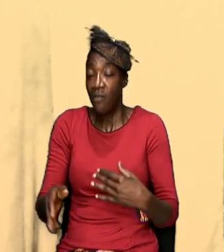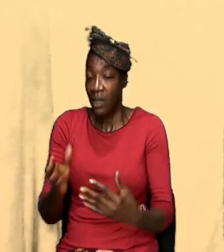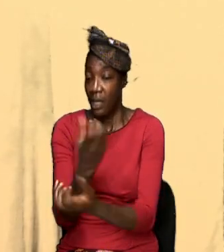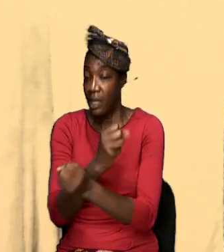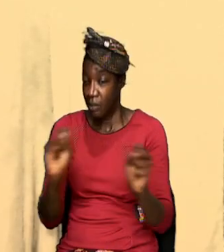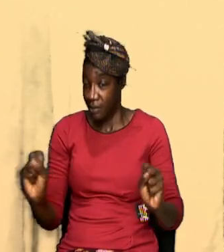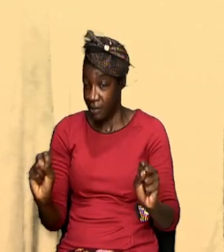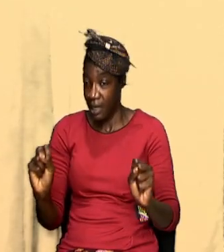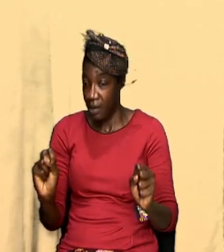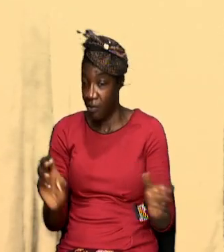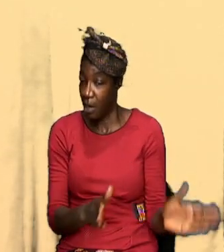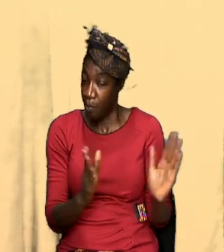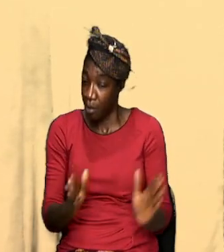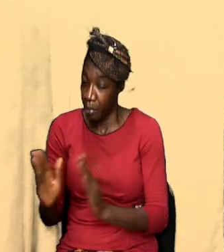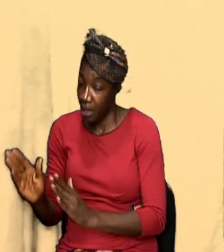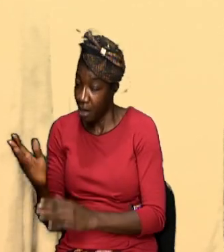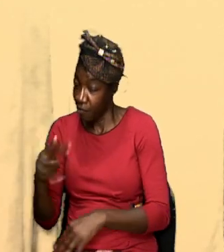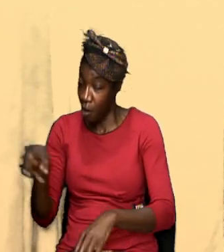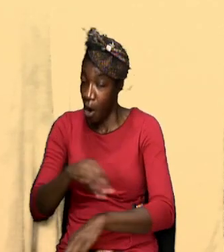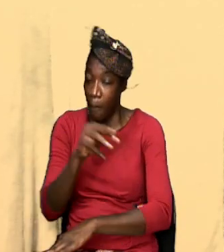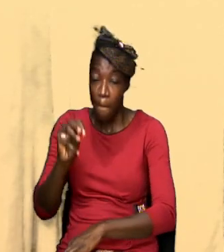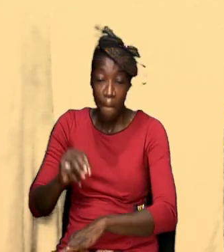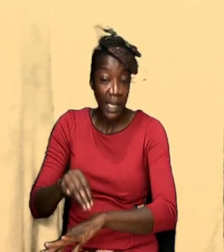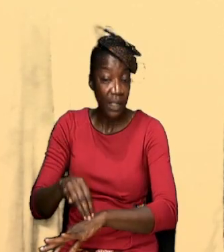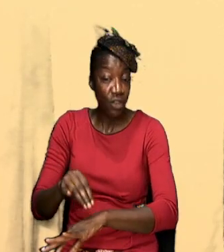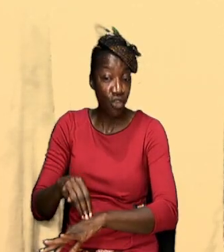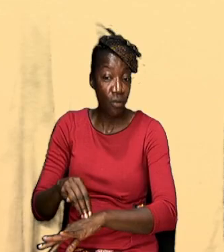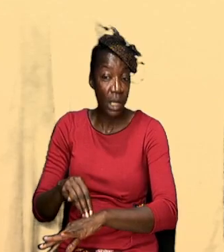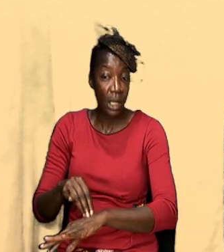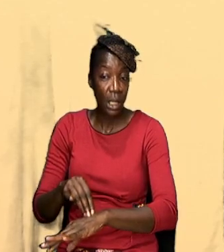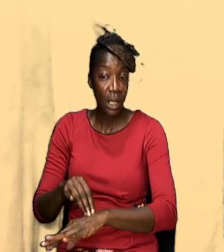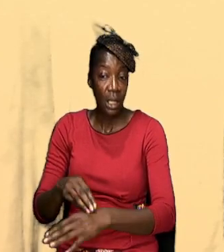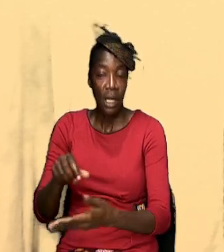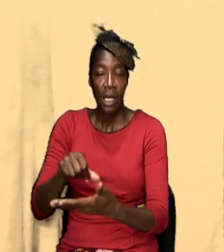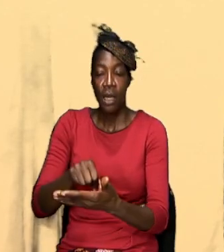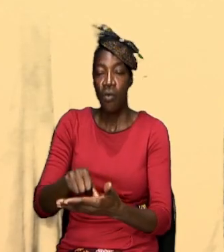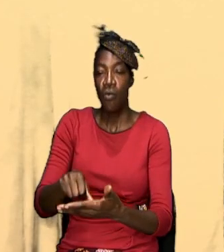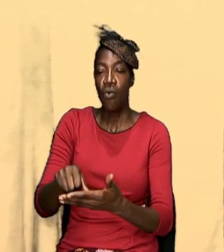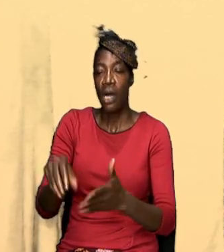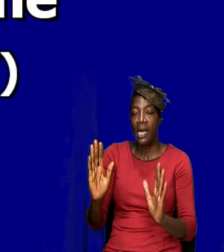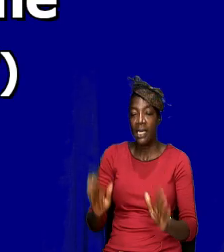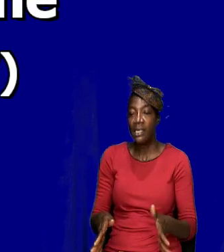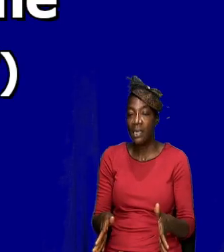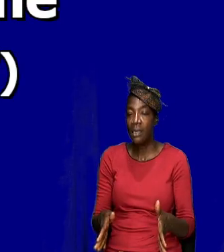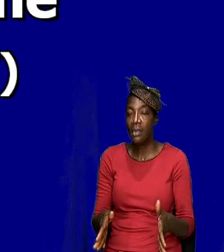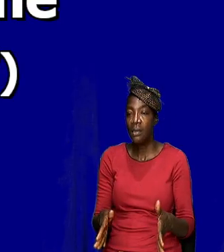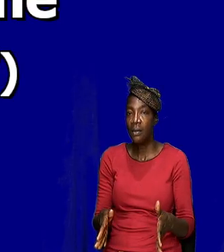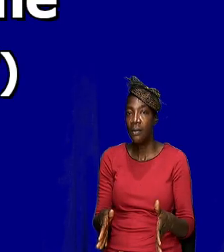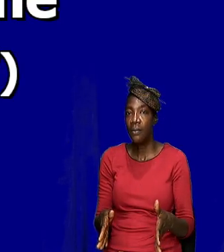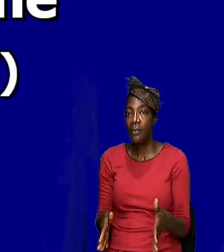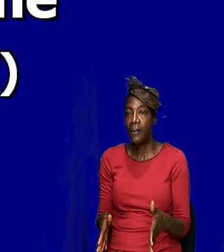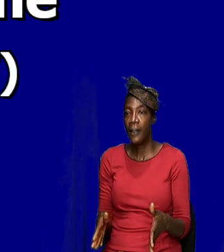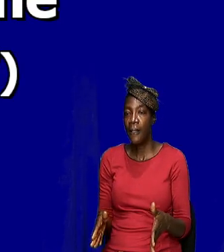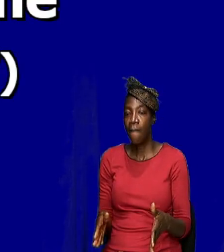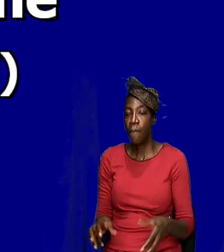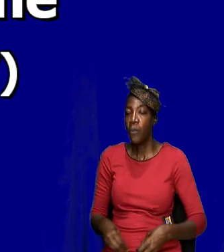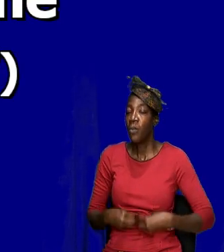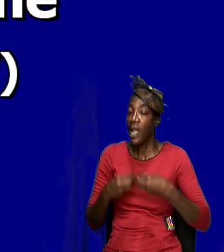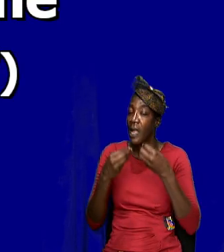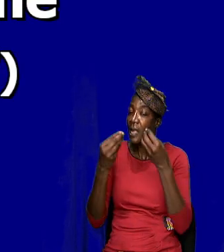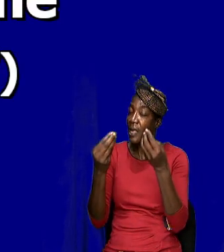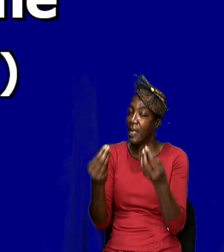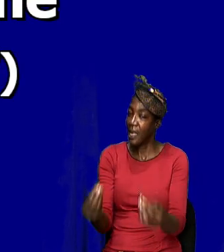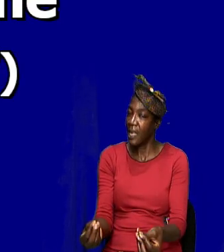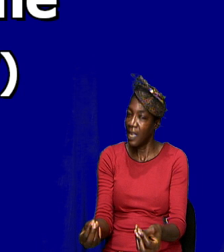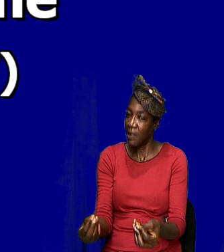for ministry. Now, the writer, notice how the writer gives us